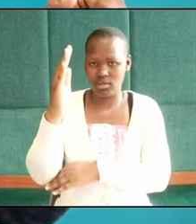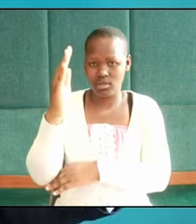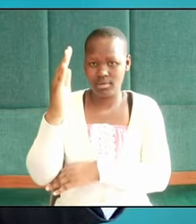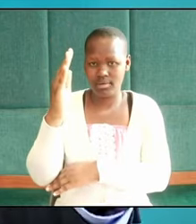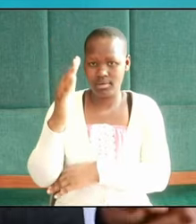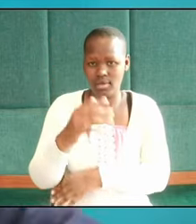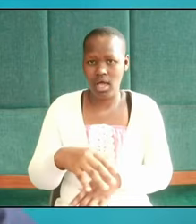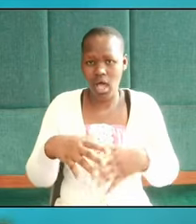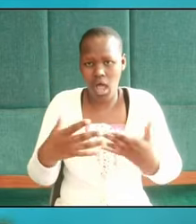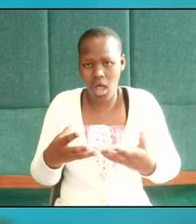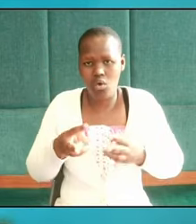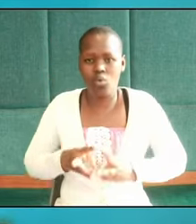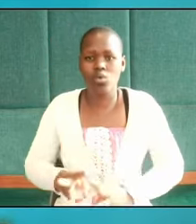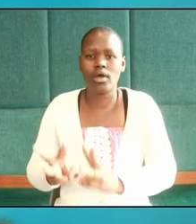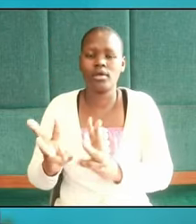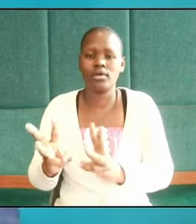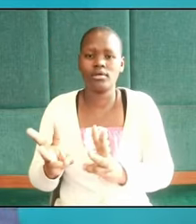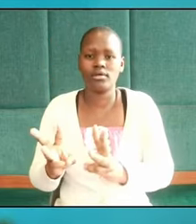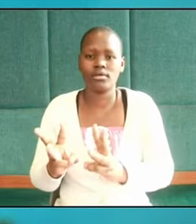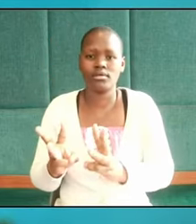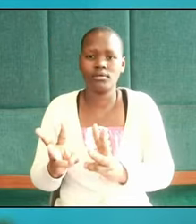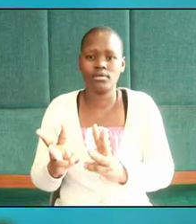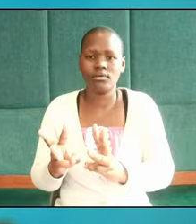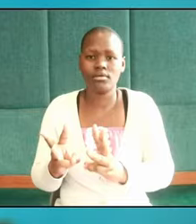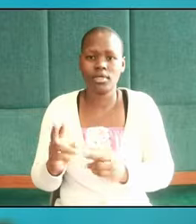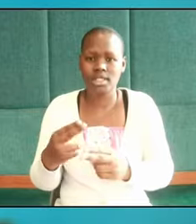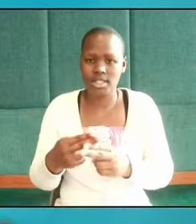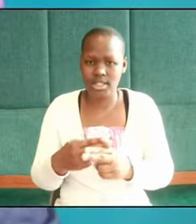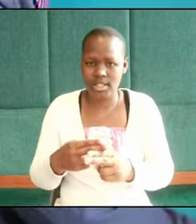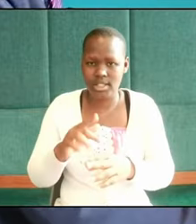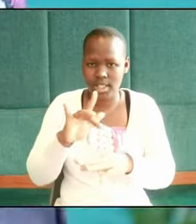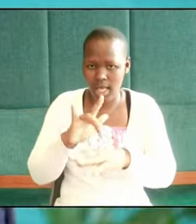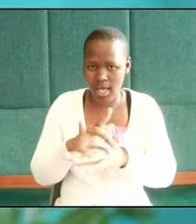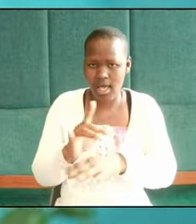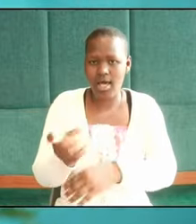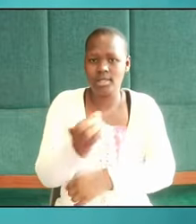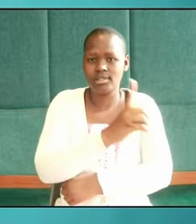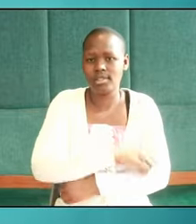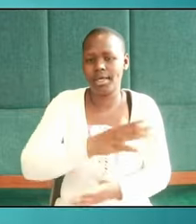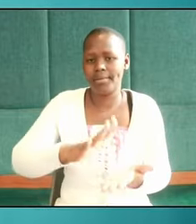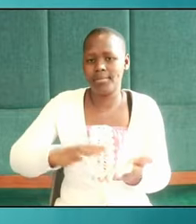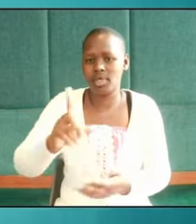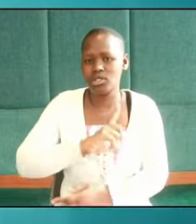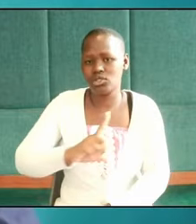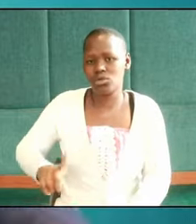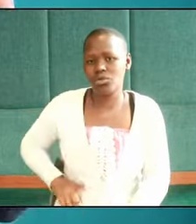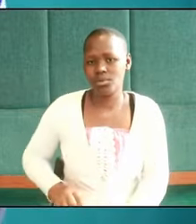his custom since his early days praise the Lord